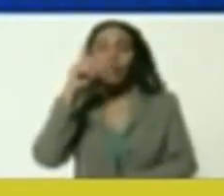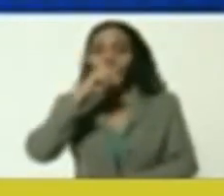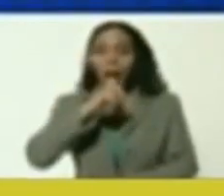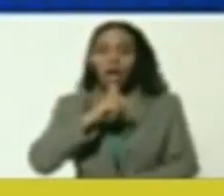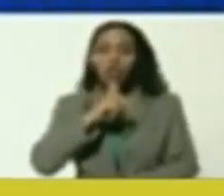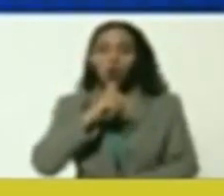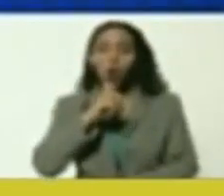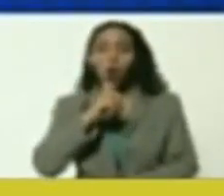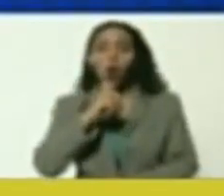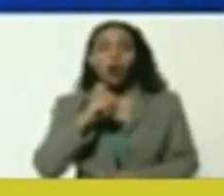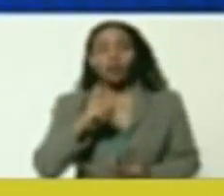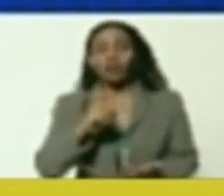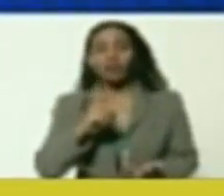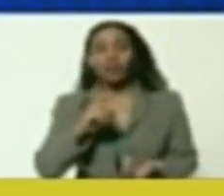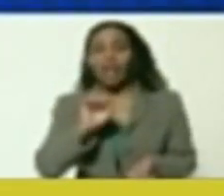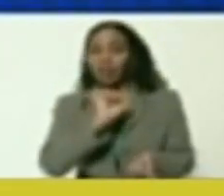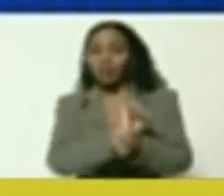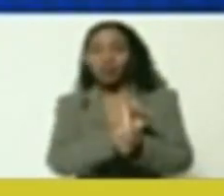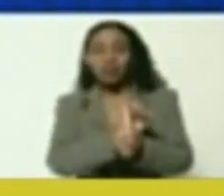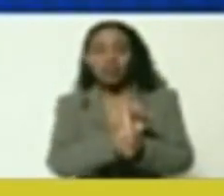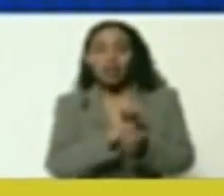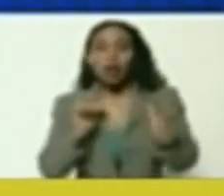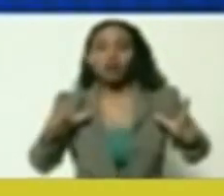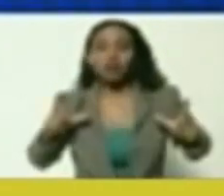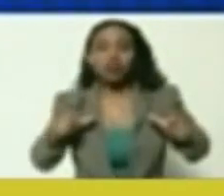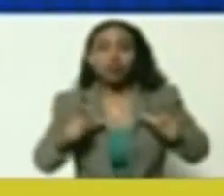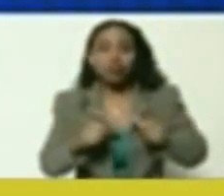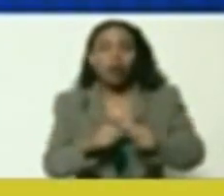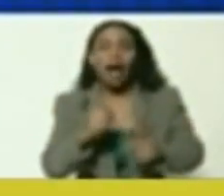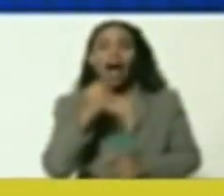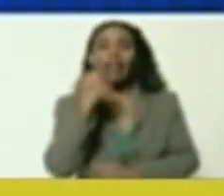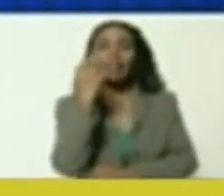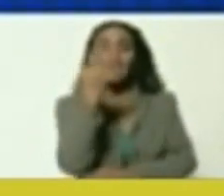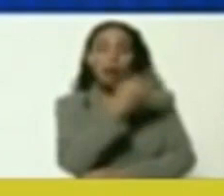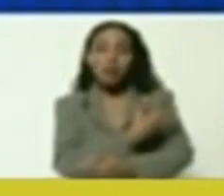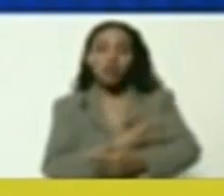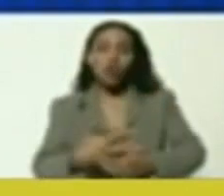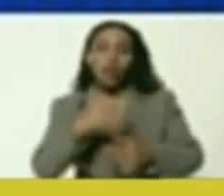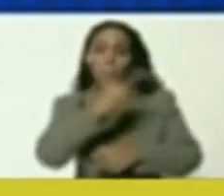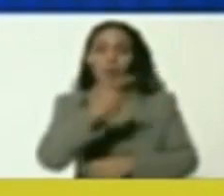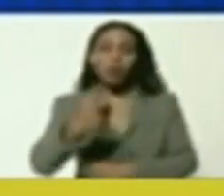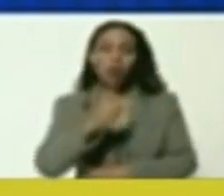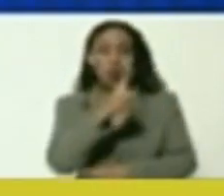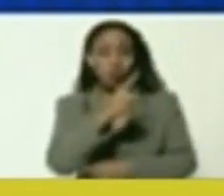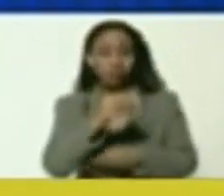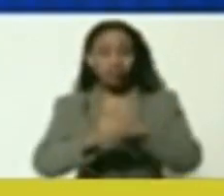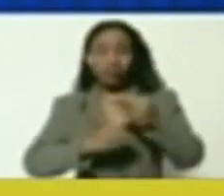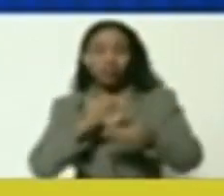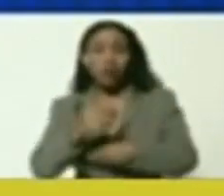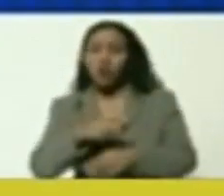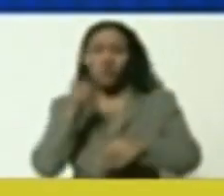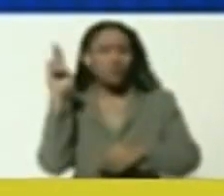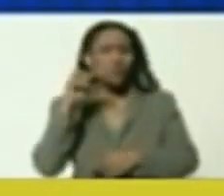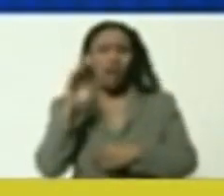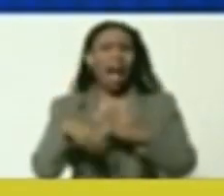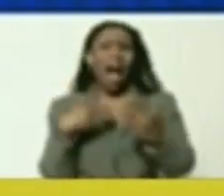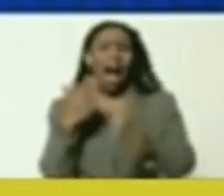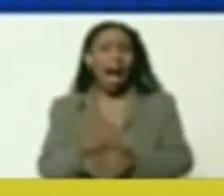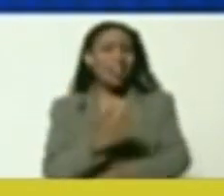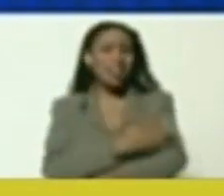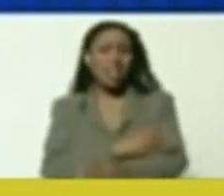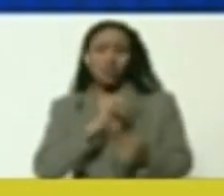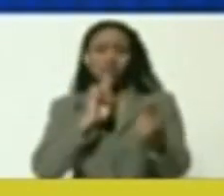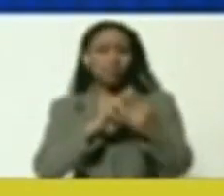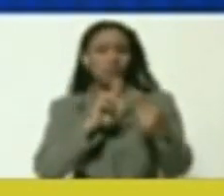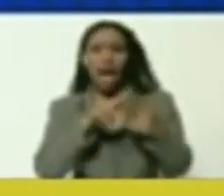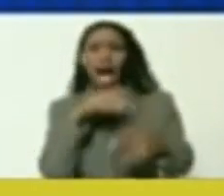the first 50 years of colonialism, it was reduced to 3 million inhabitants, a